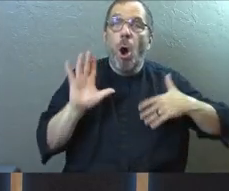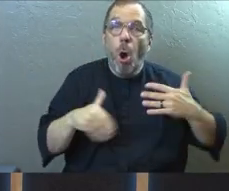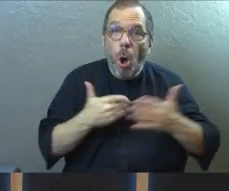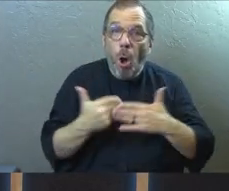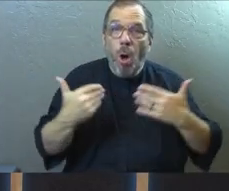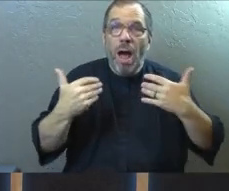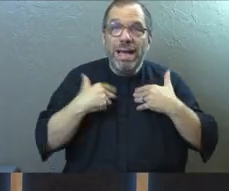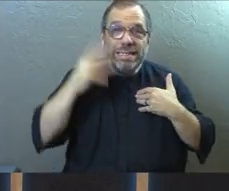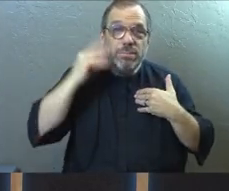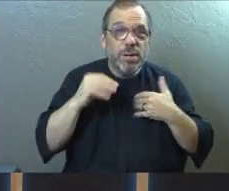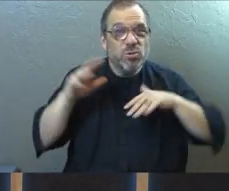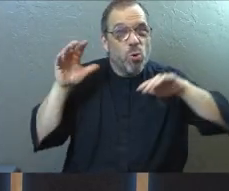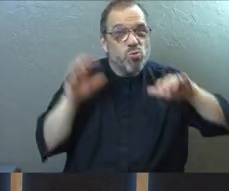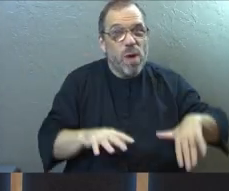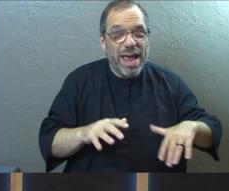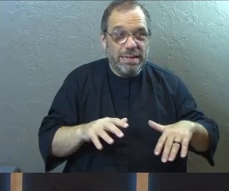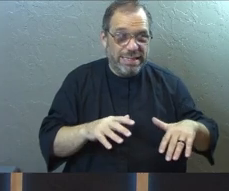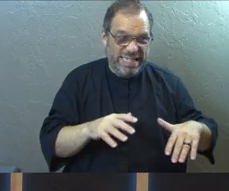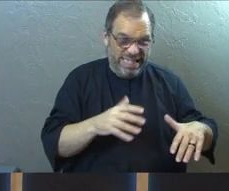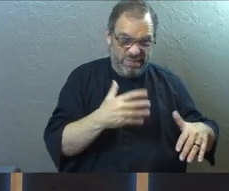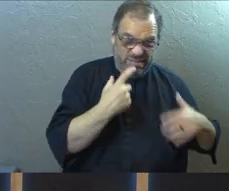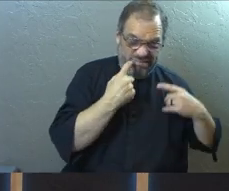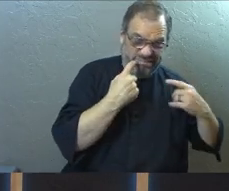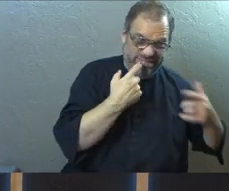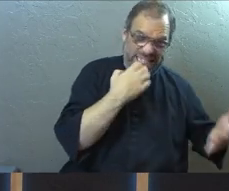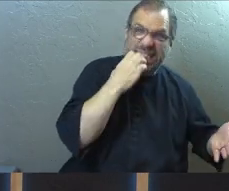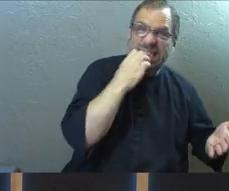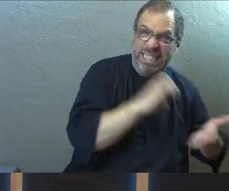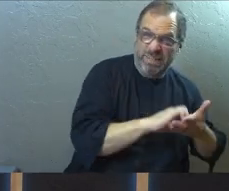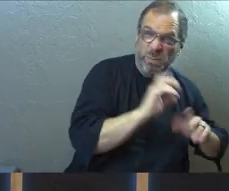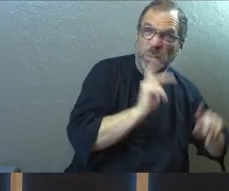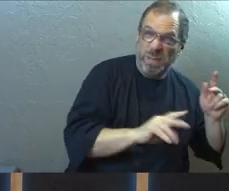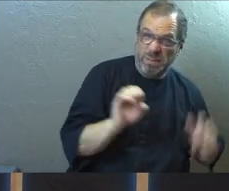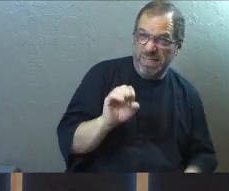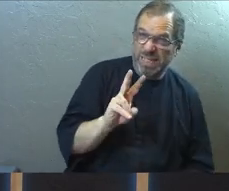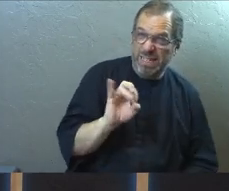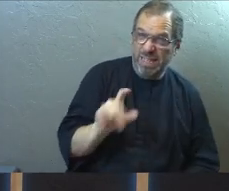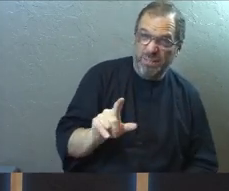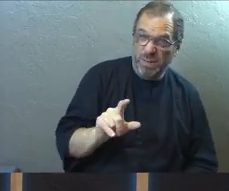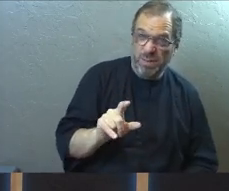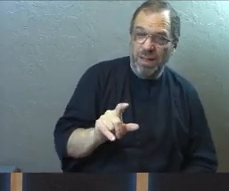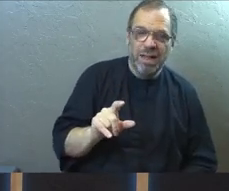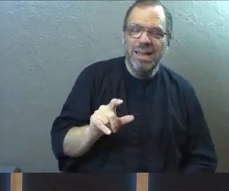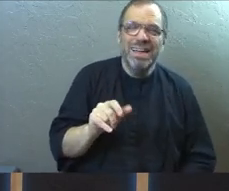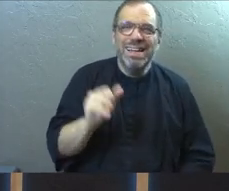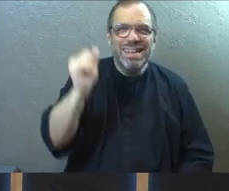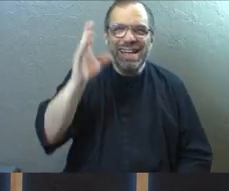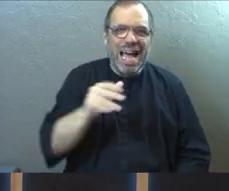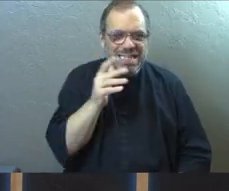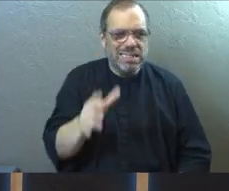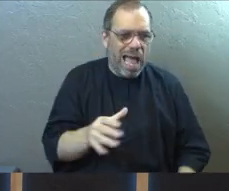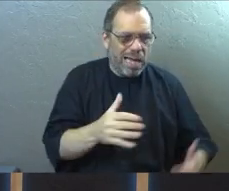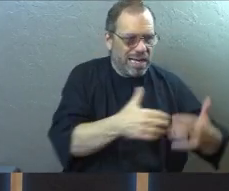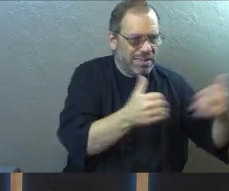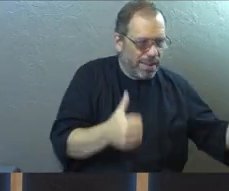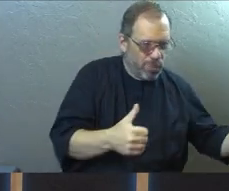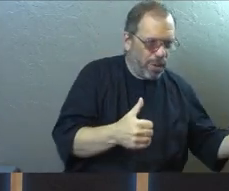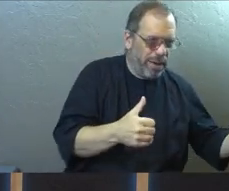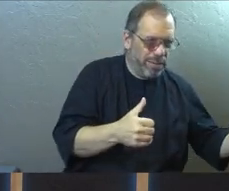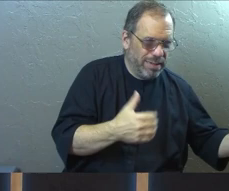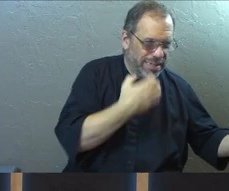rain. Even the evil people get the rain. God doesn't distinguish with his blessings.